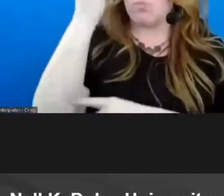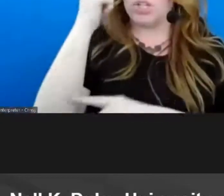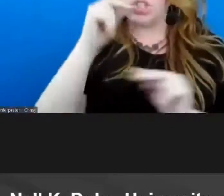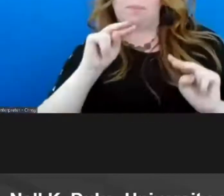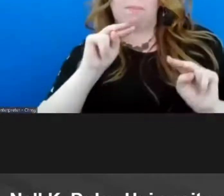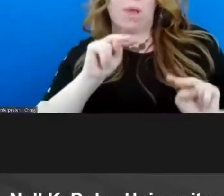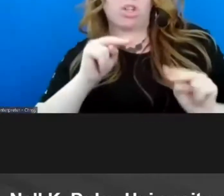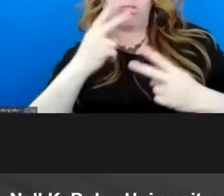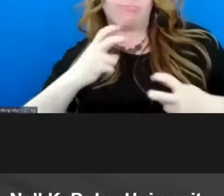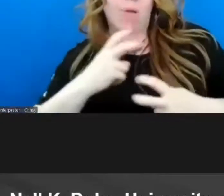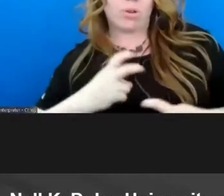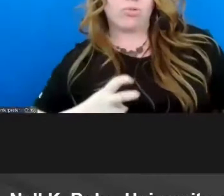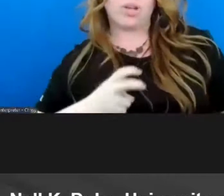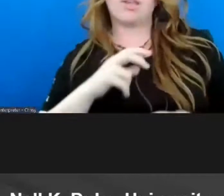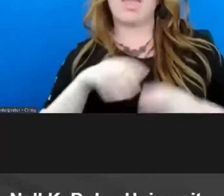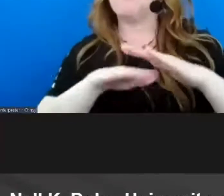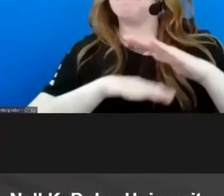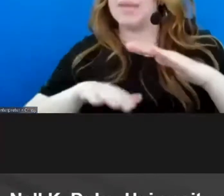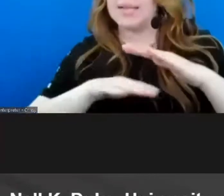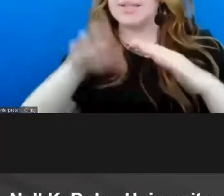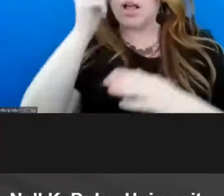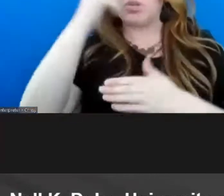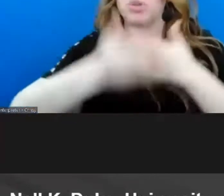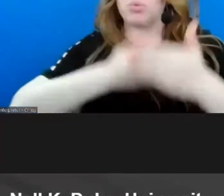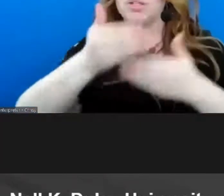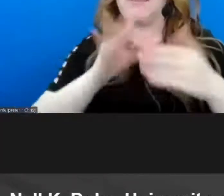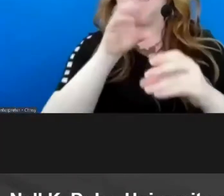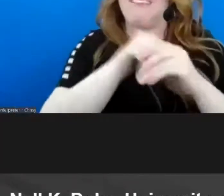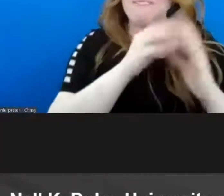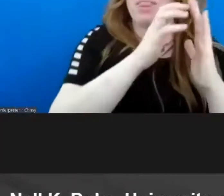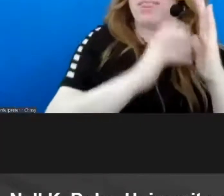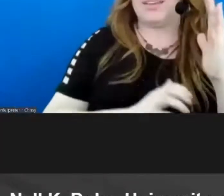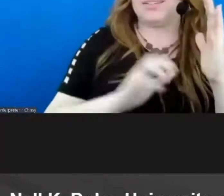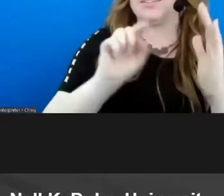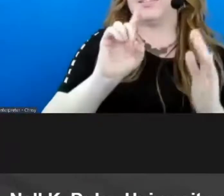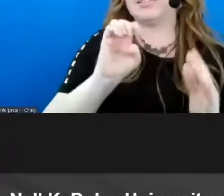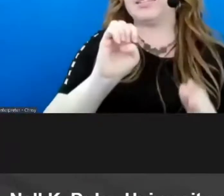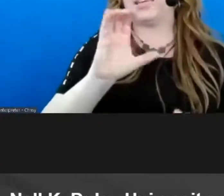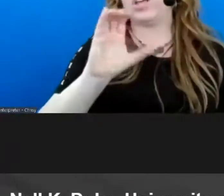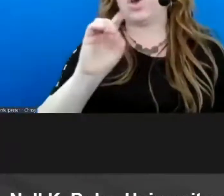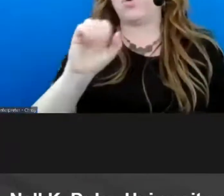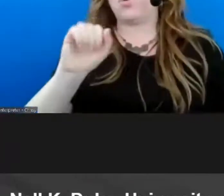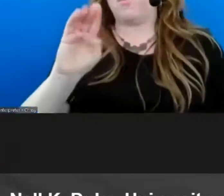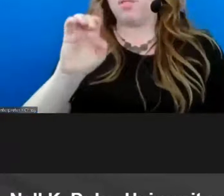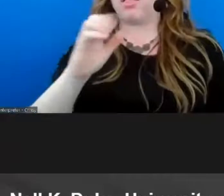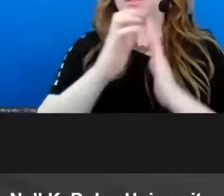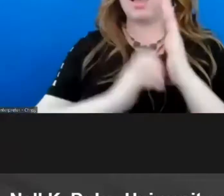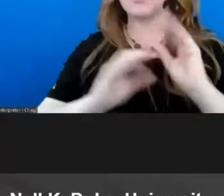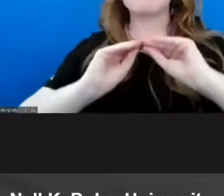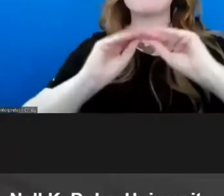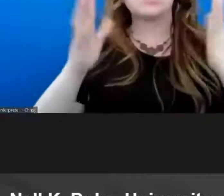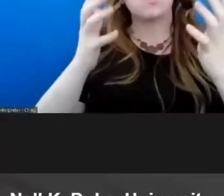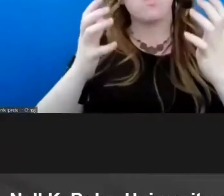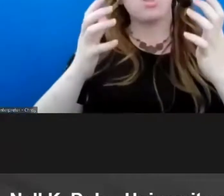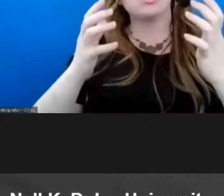some of our other uh basic comprehension processes within the decodable text and then we'll clearly want uh to complement